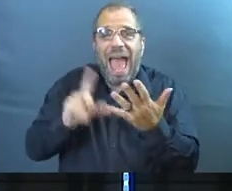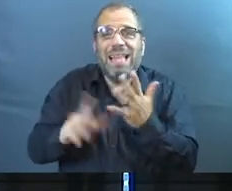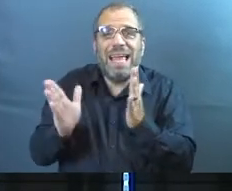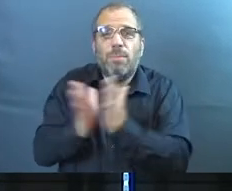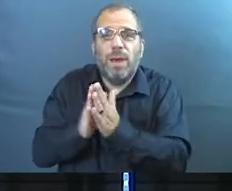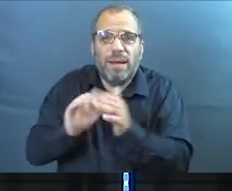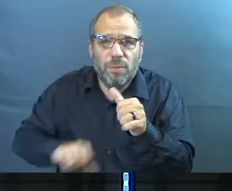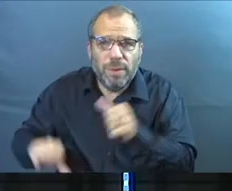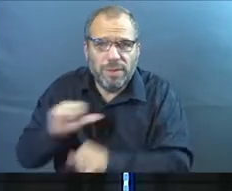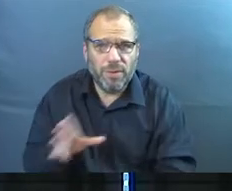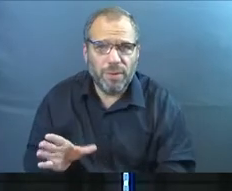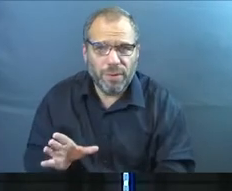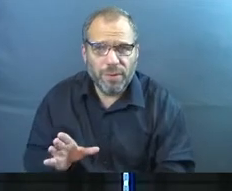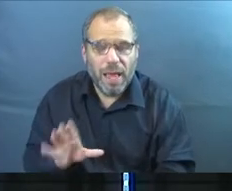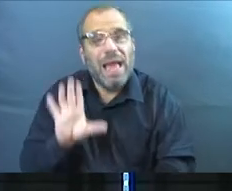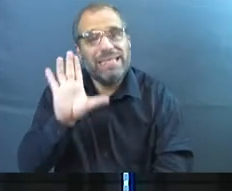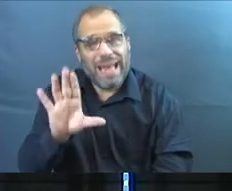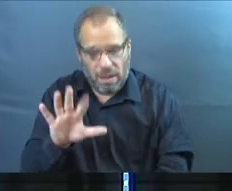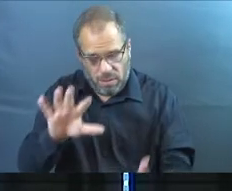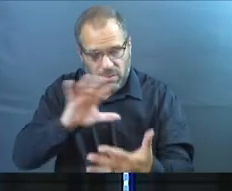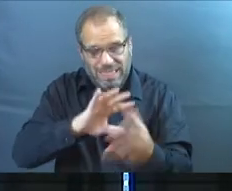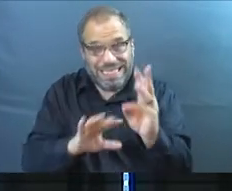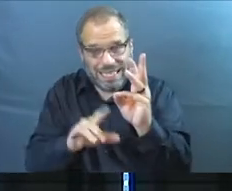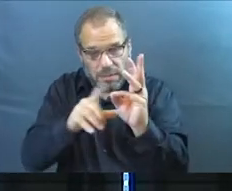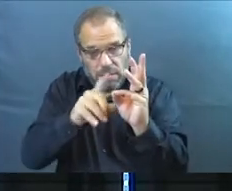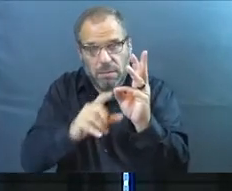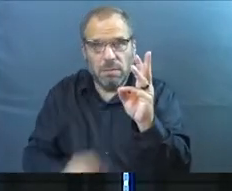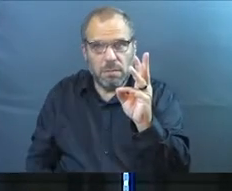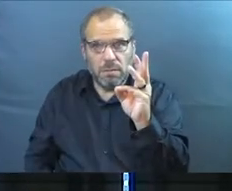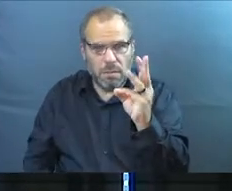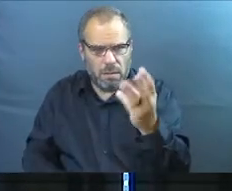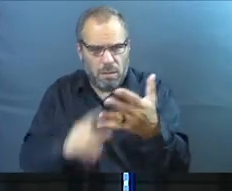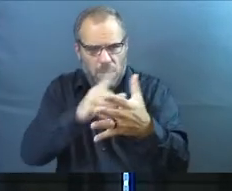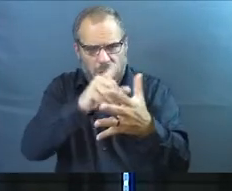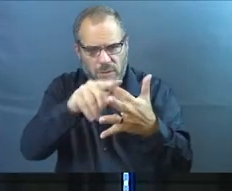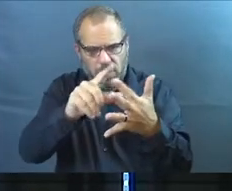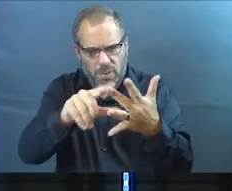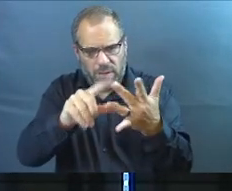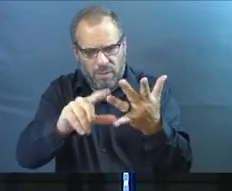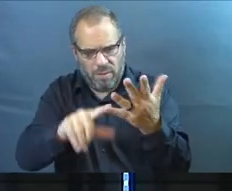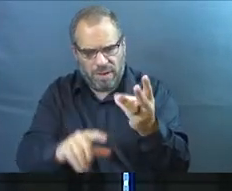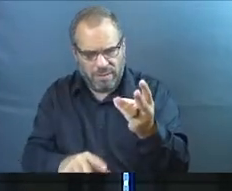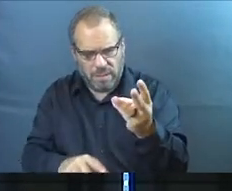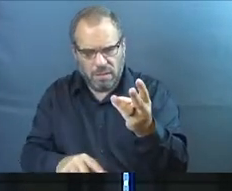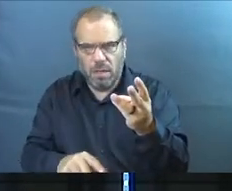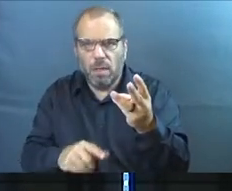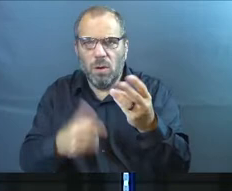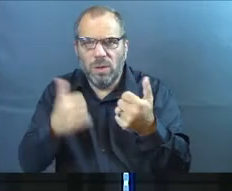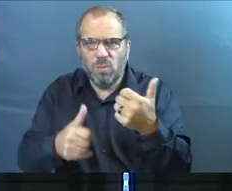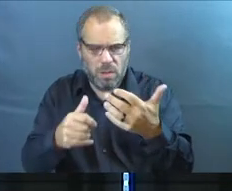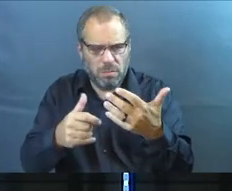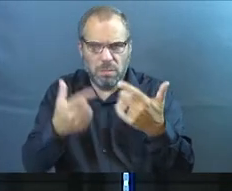they prayed for each other. Now, out of those six things, which of those things happened on a stage?